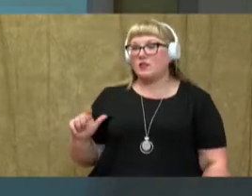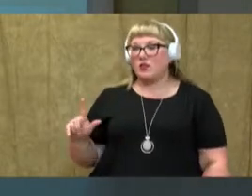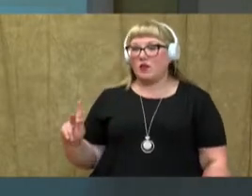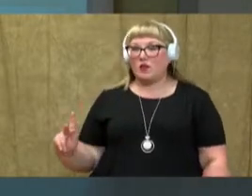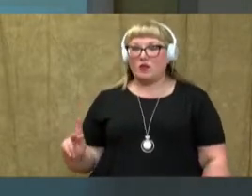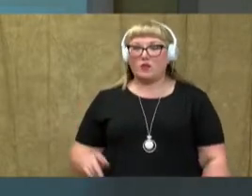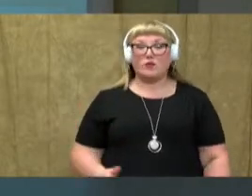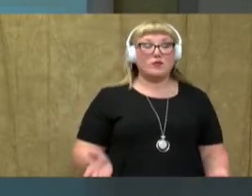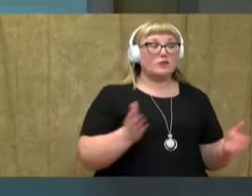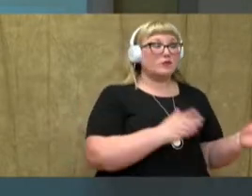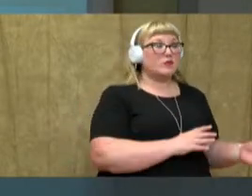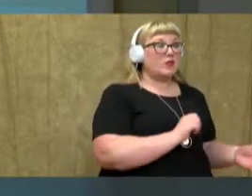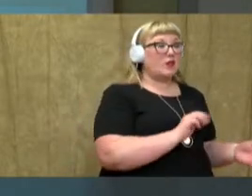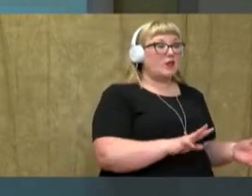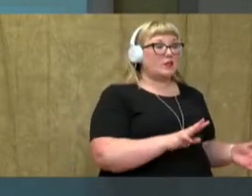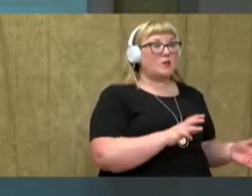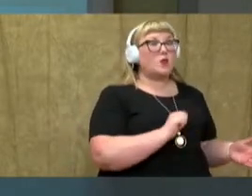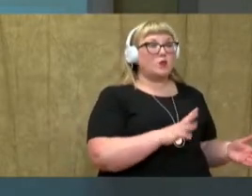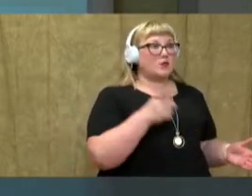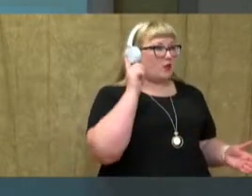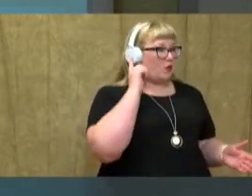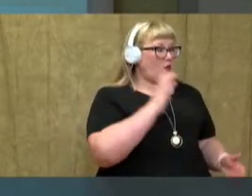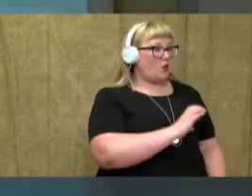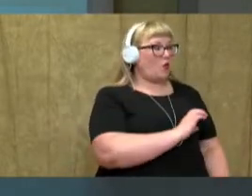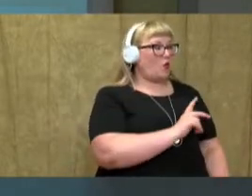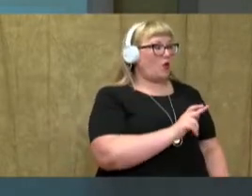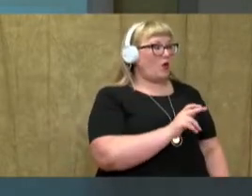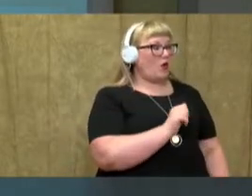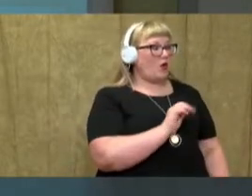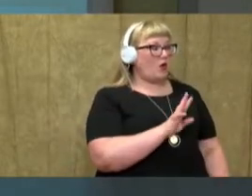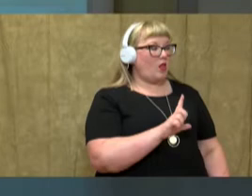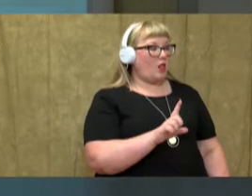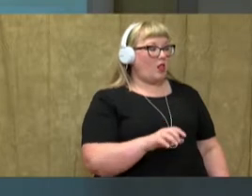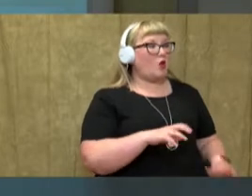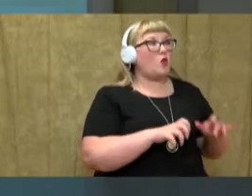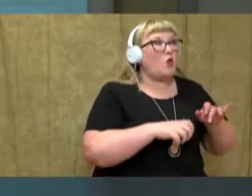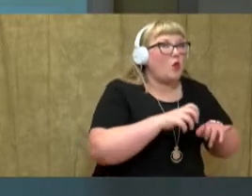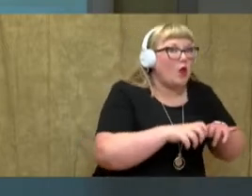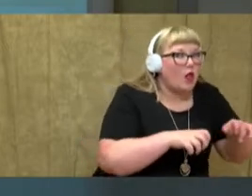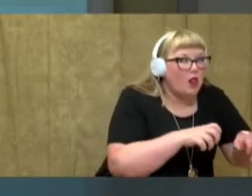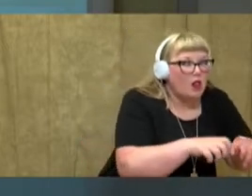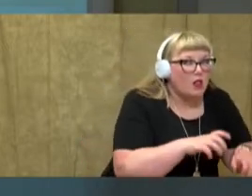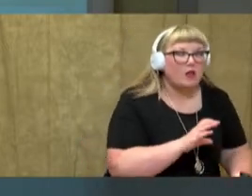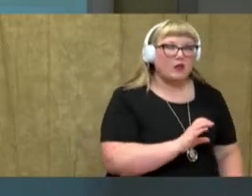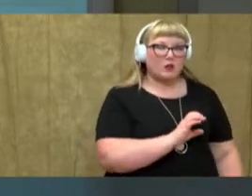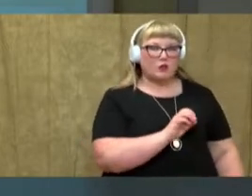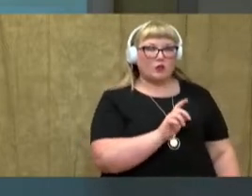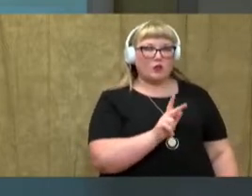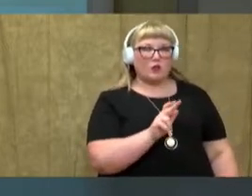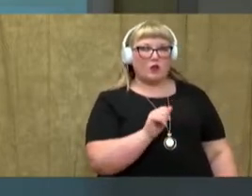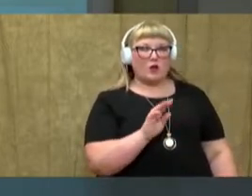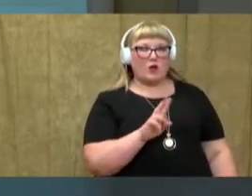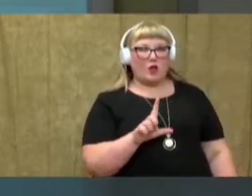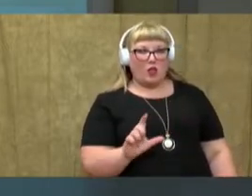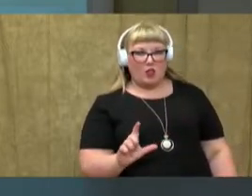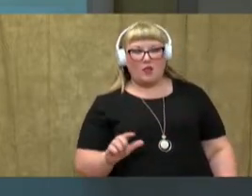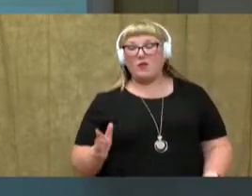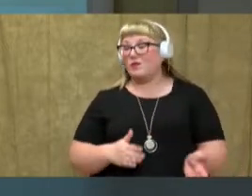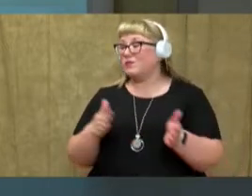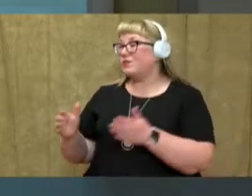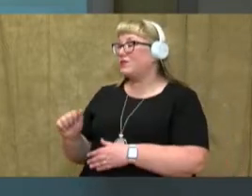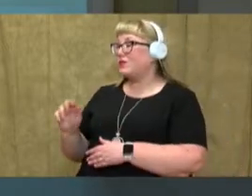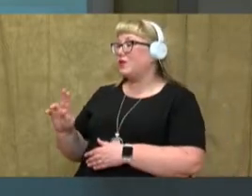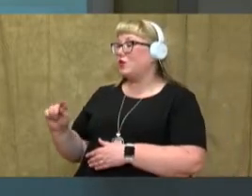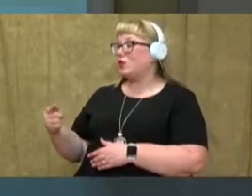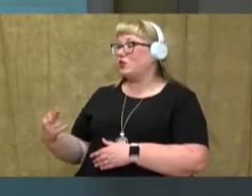A-w says aww, c-r-aww, c-raww. And a-u-g